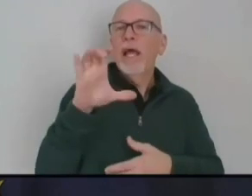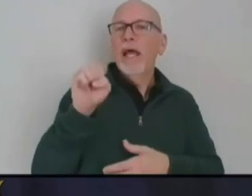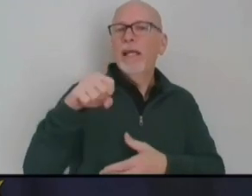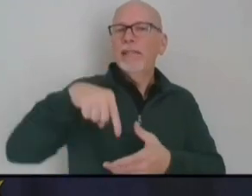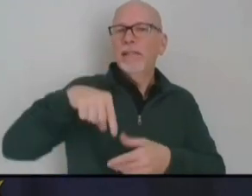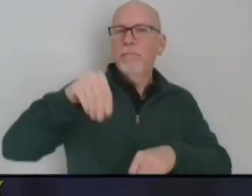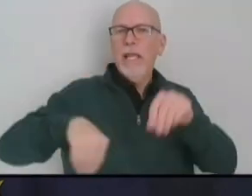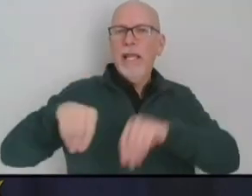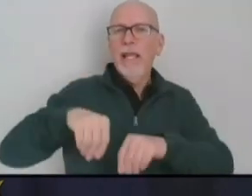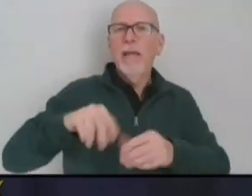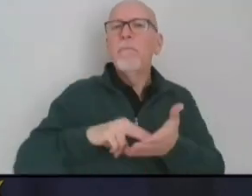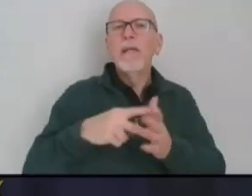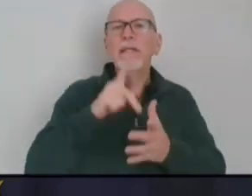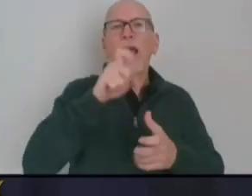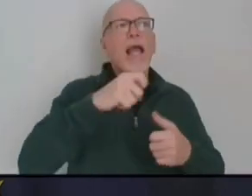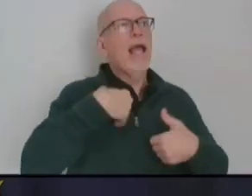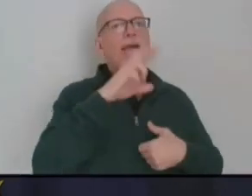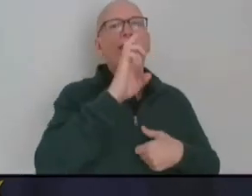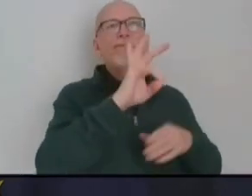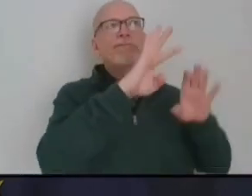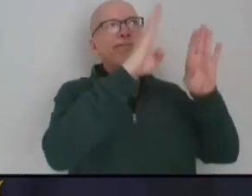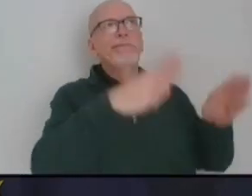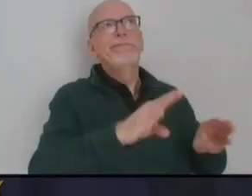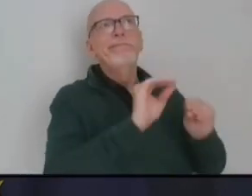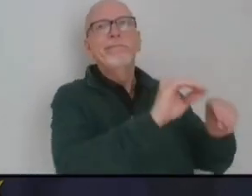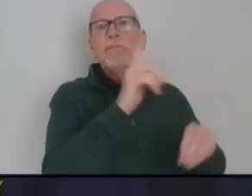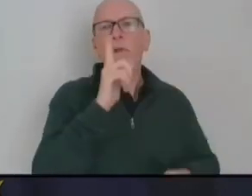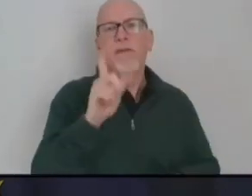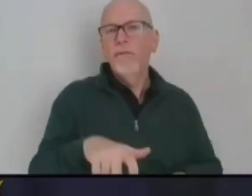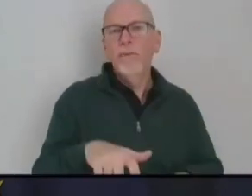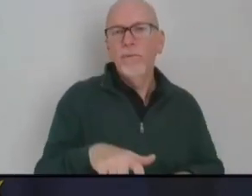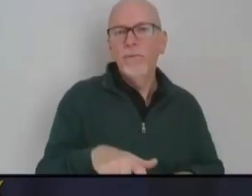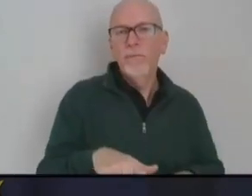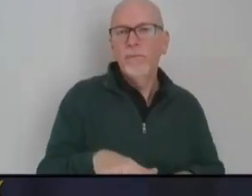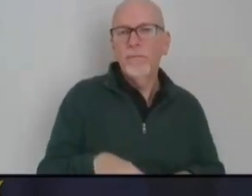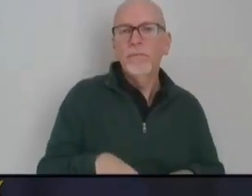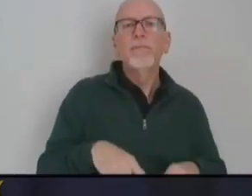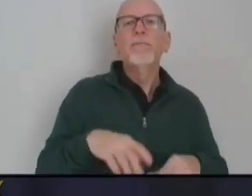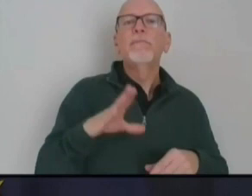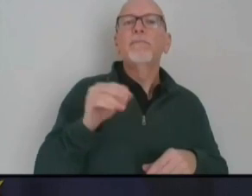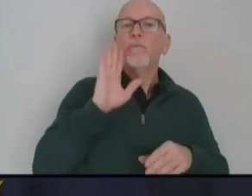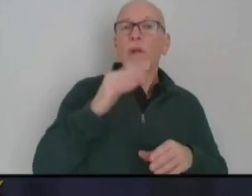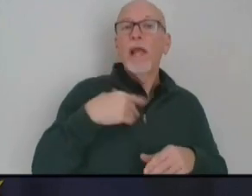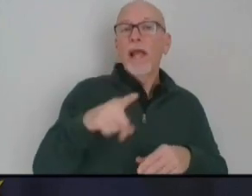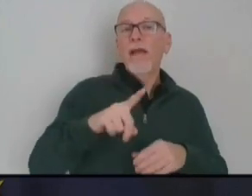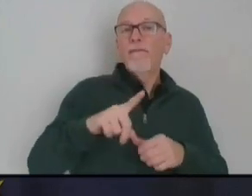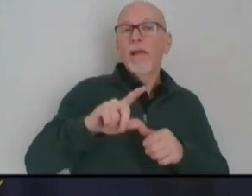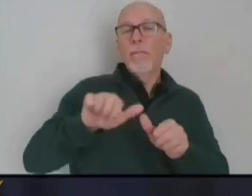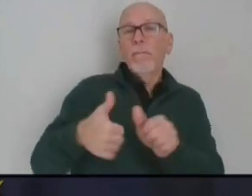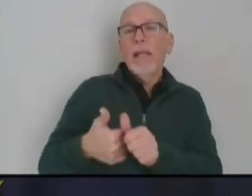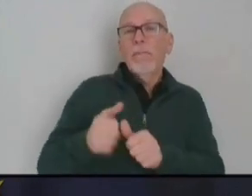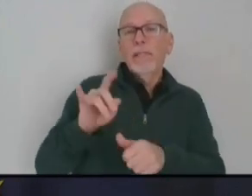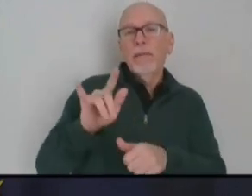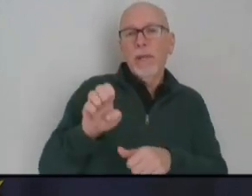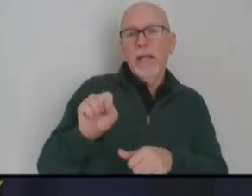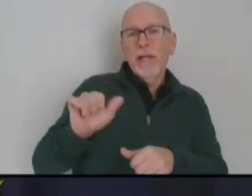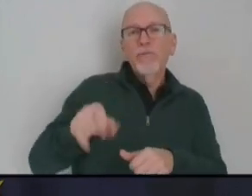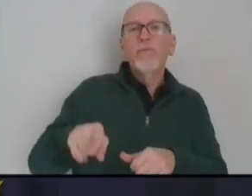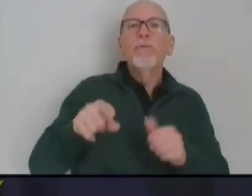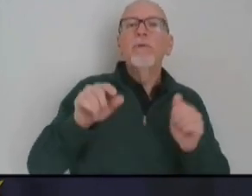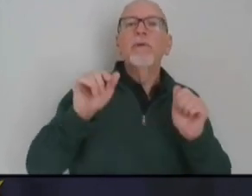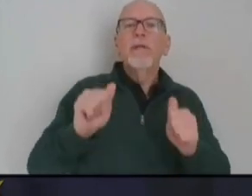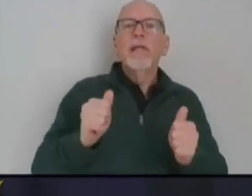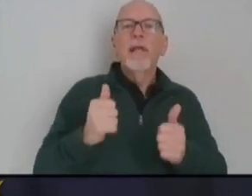have any additional equipment there to be able to provide the vaccine. Additionally, they're going to be coming with ancillary supplies to help support give the